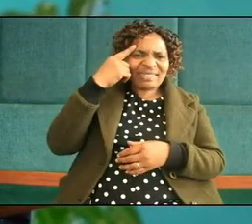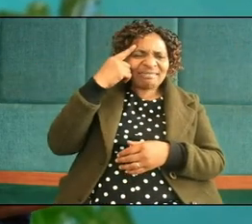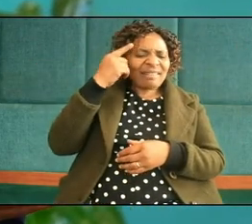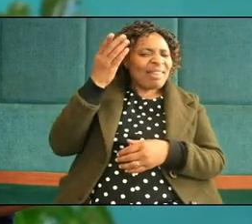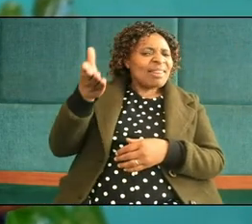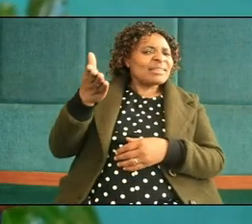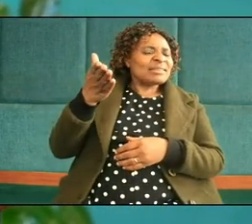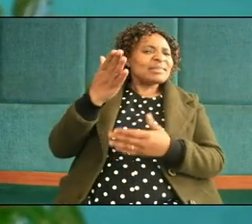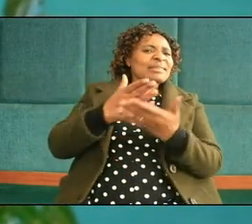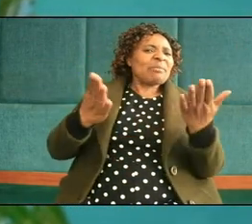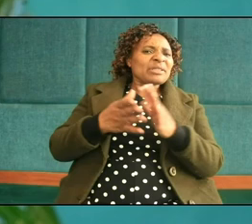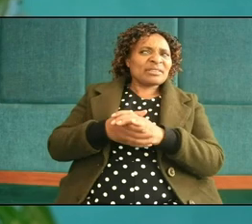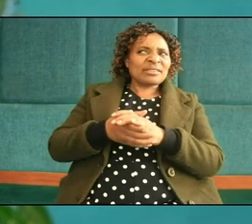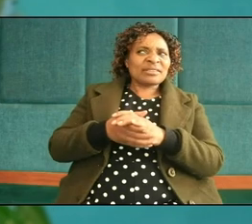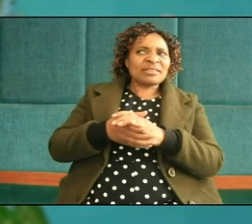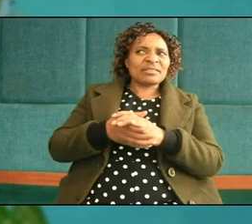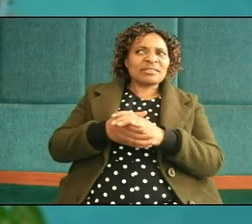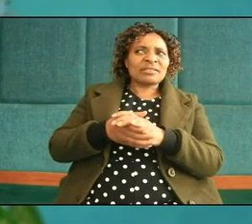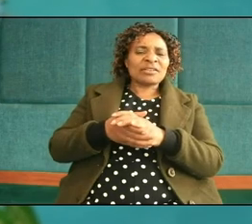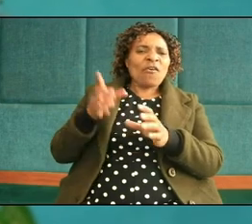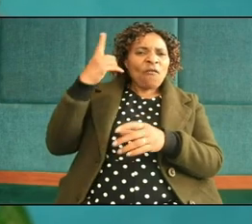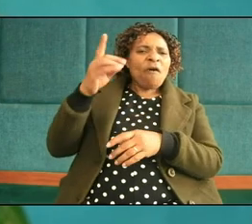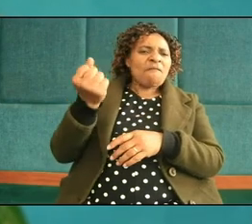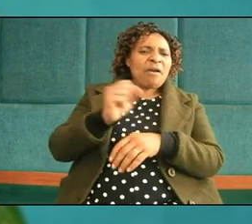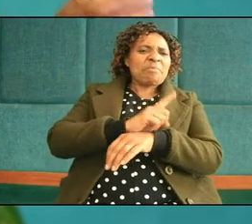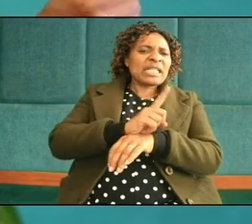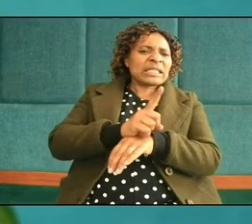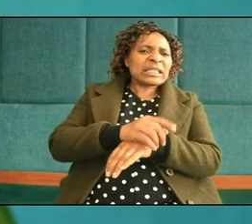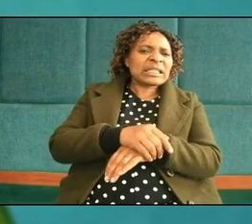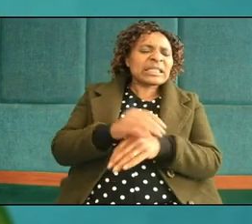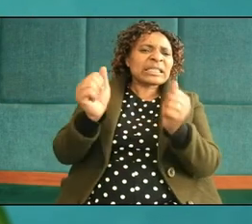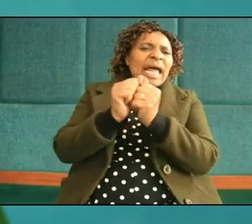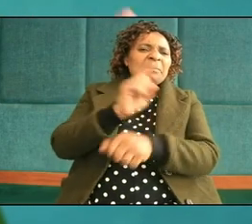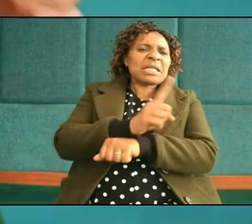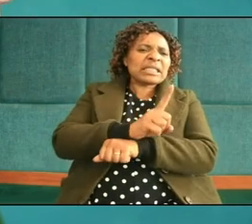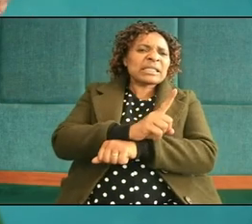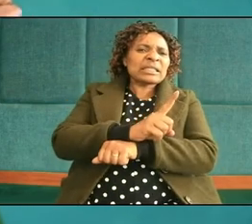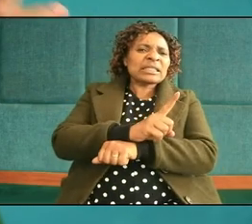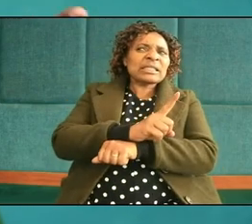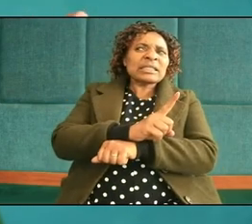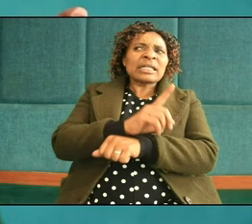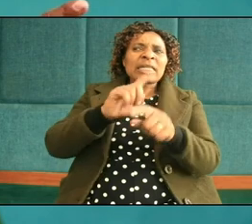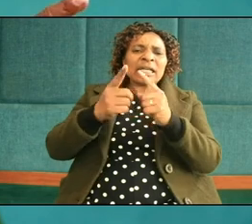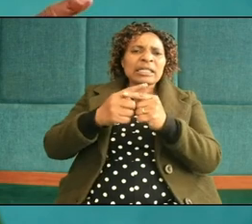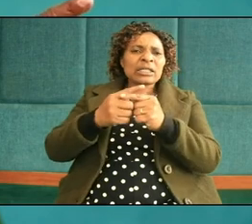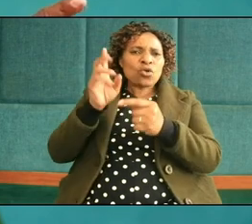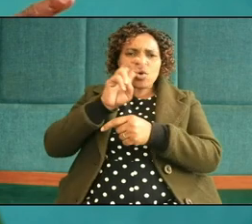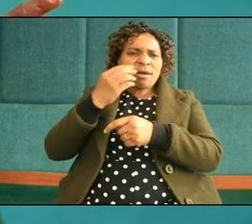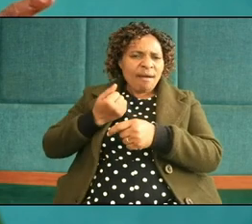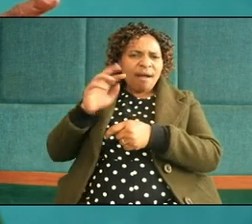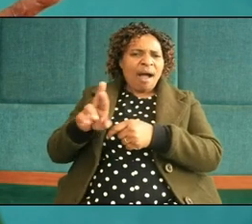holding her for five minutes ten minutes and looking her straight